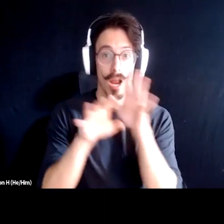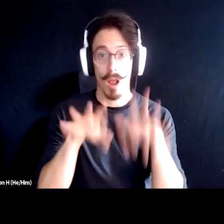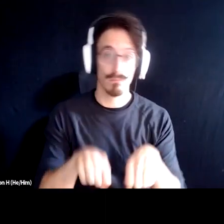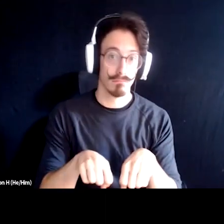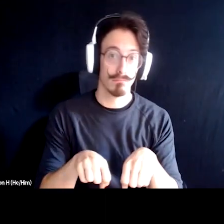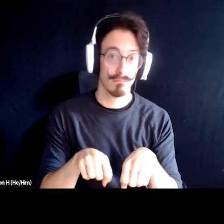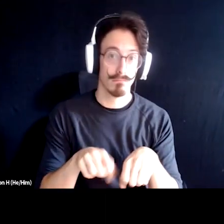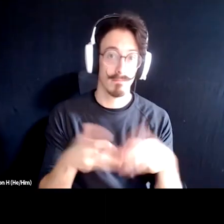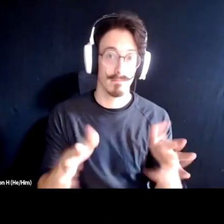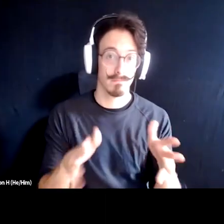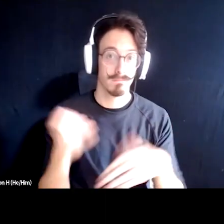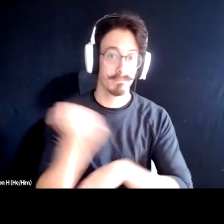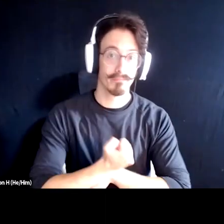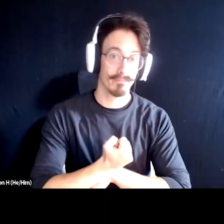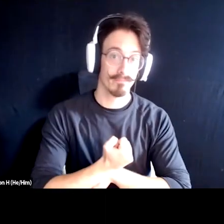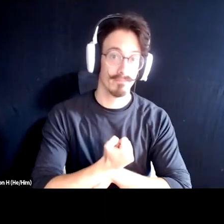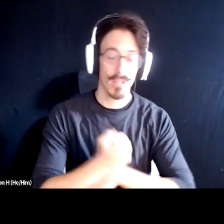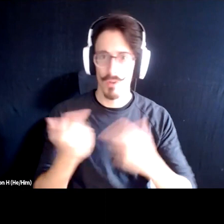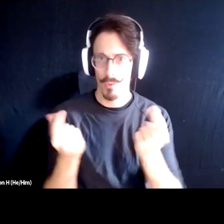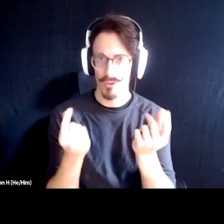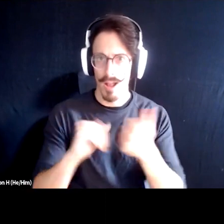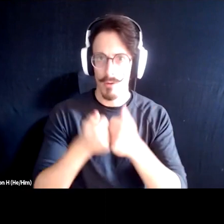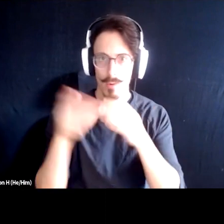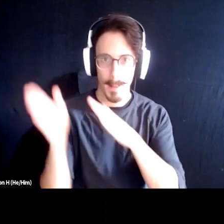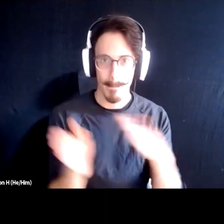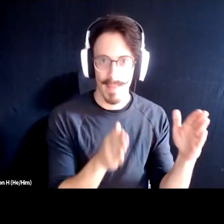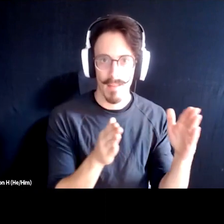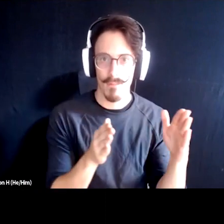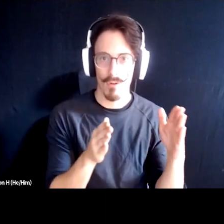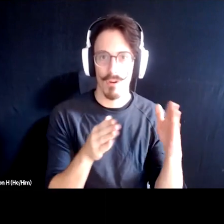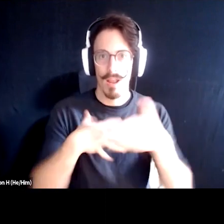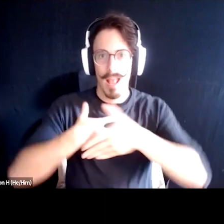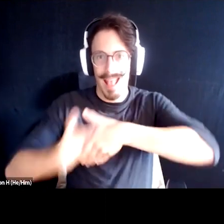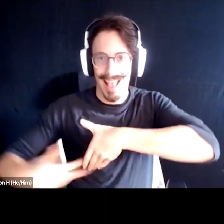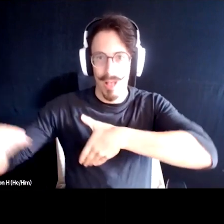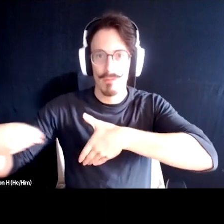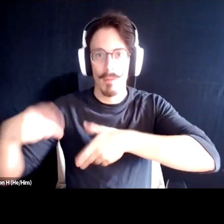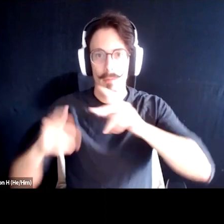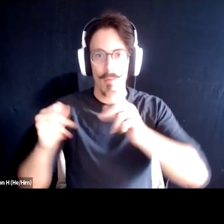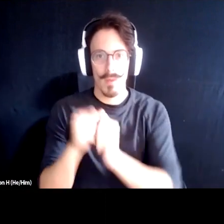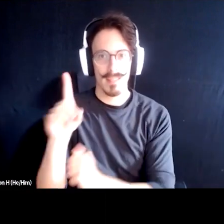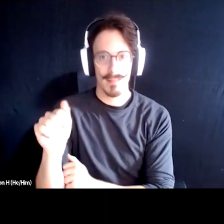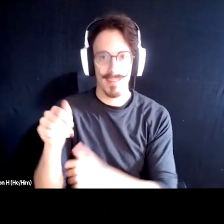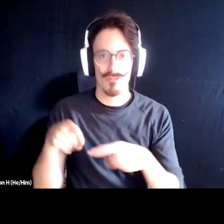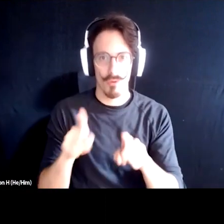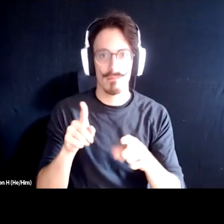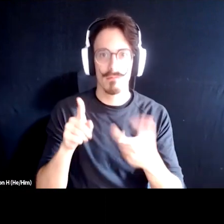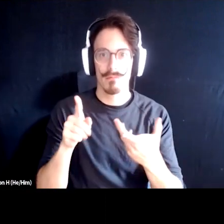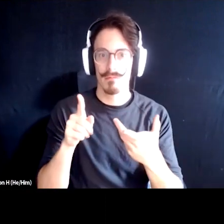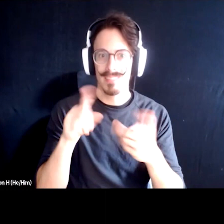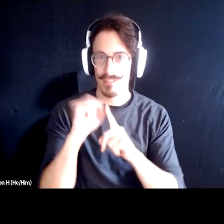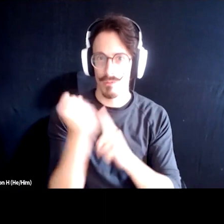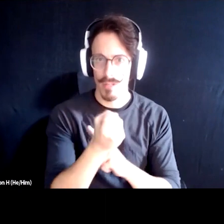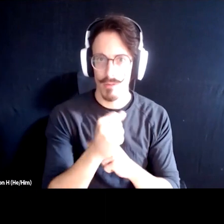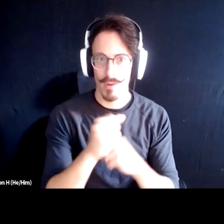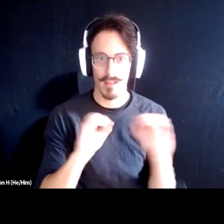So how do you plan for, um, evacuation of people with disabilities in those situations? Um, so we didn't really have any